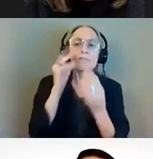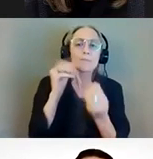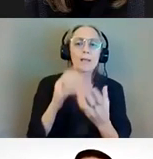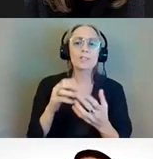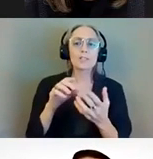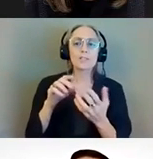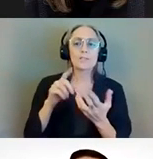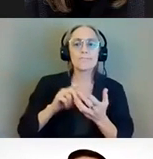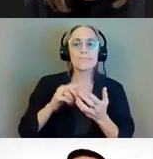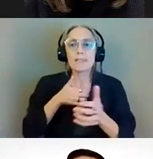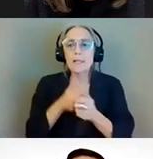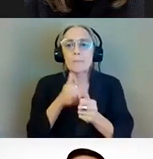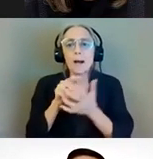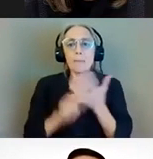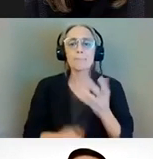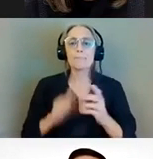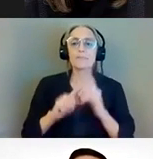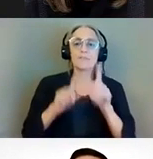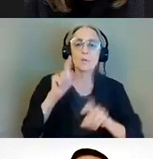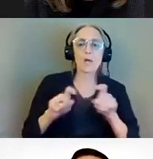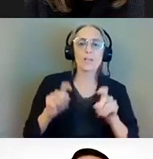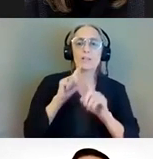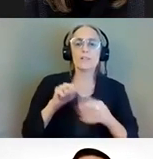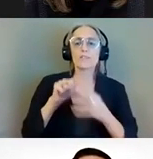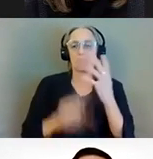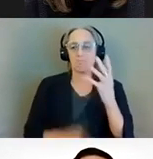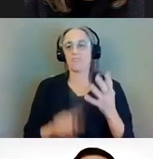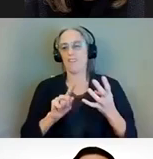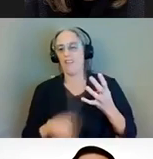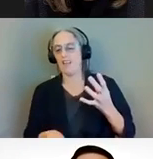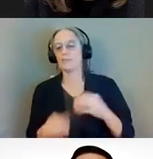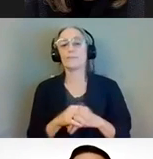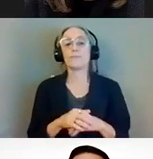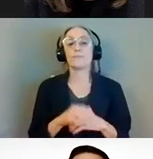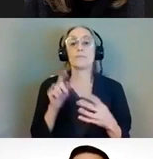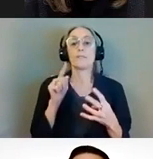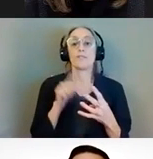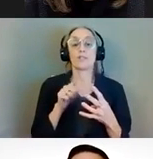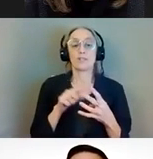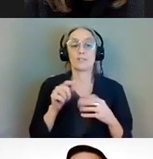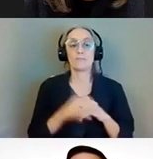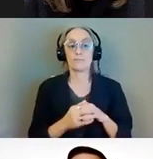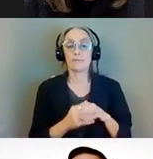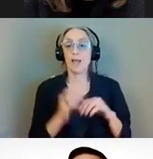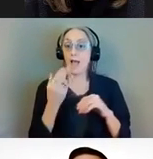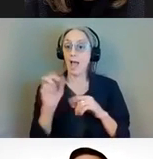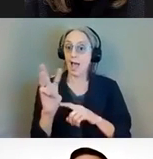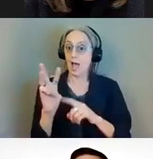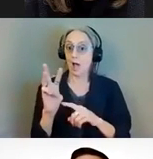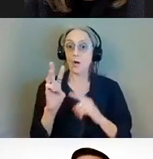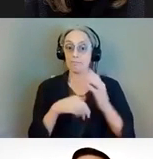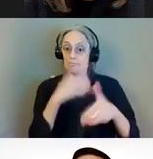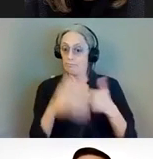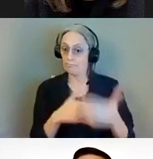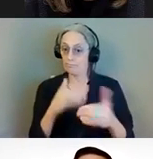questions and concerns about the project. So to start us off going over the approach and the how I'm going to turn it